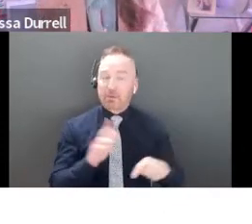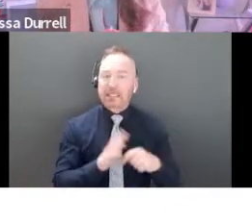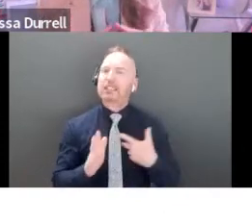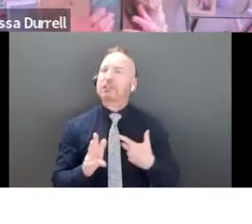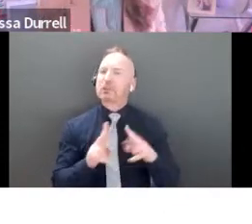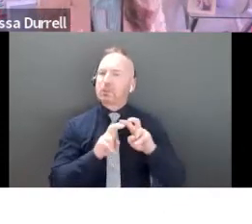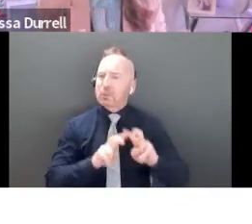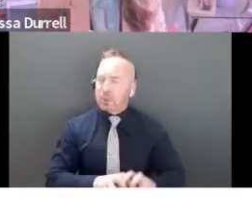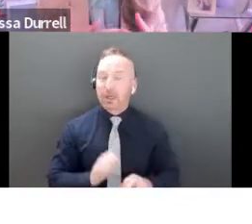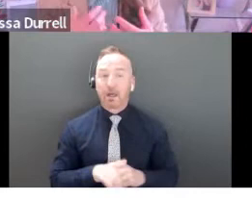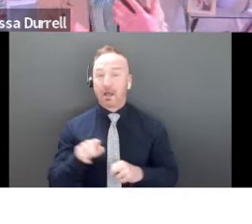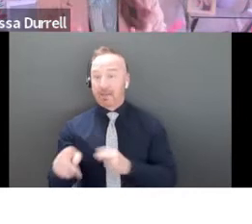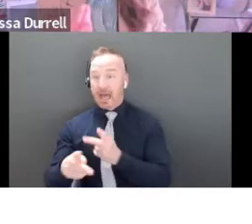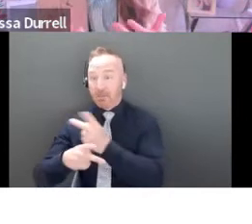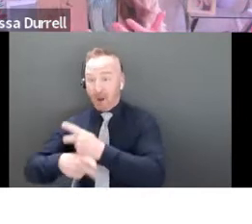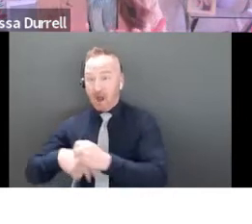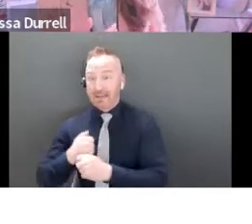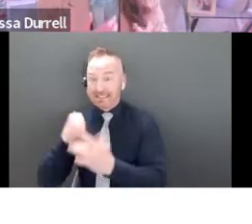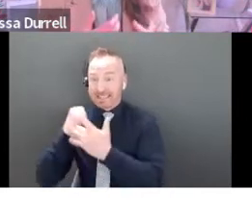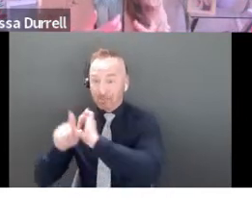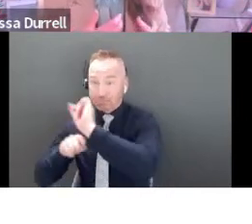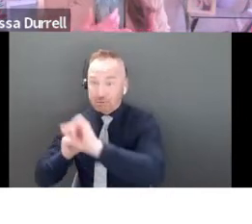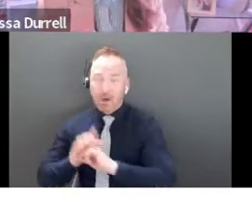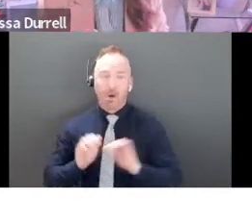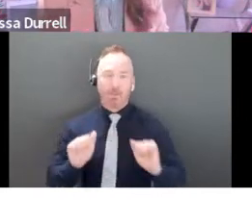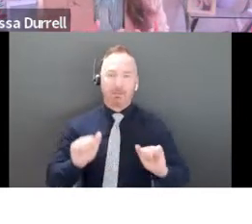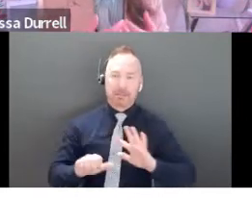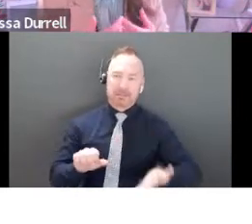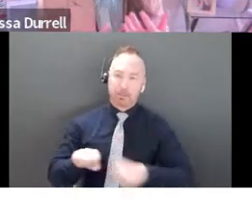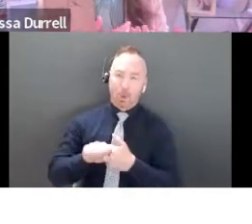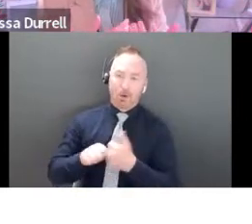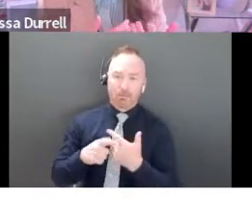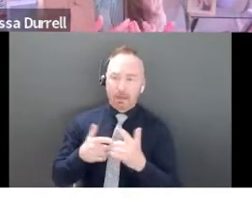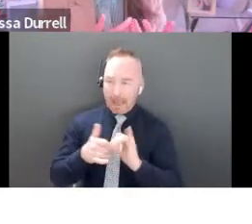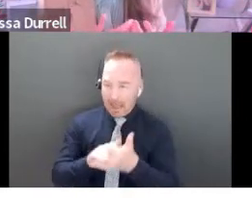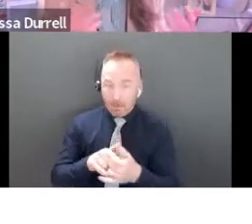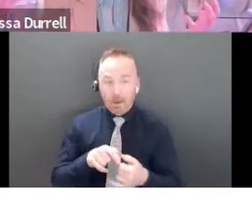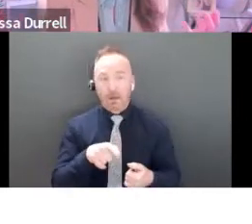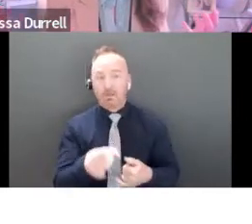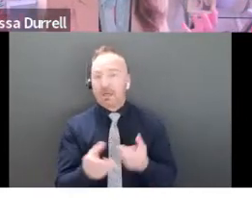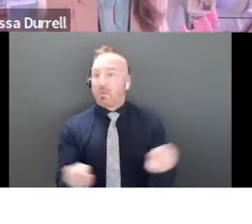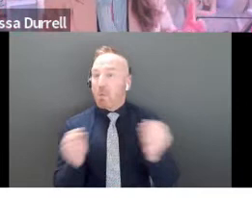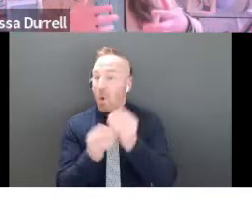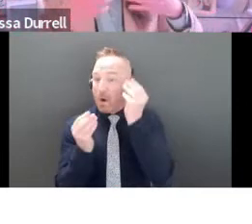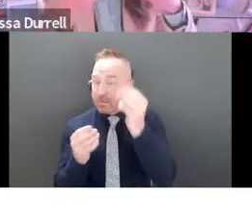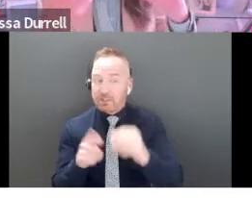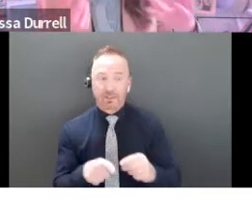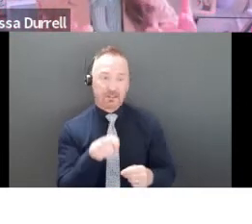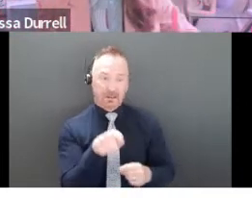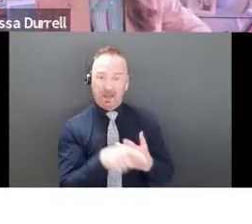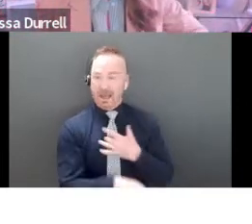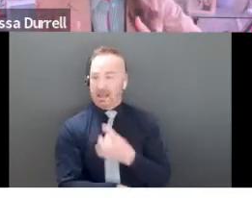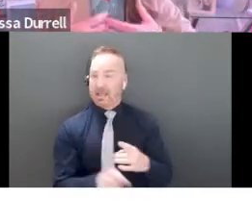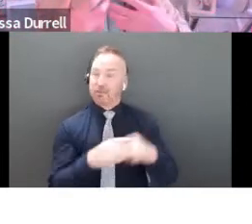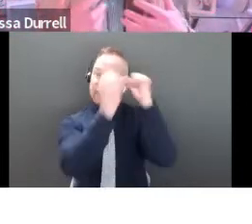technical product? Do we need to back it up with any other information? And oftentimes here, I like to see a little bit of what the vision is. So you know,